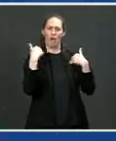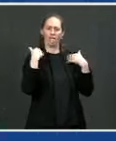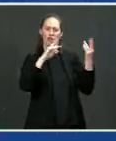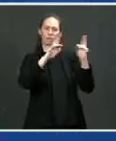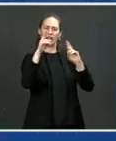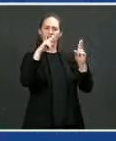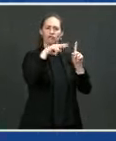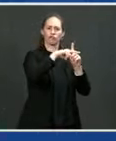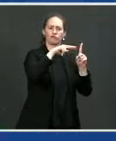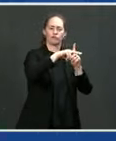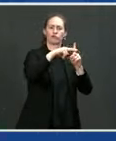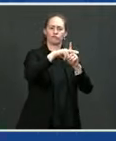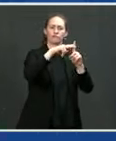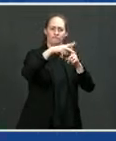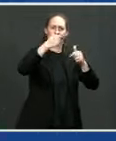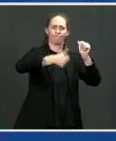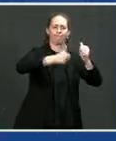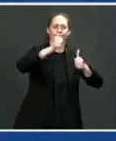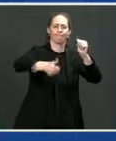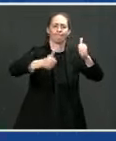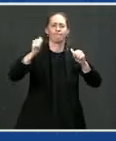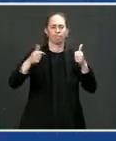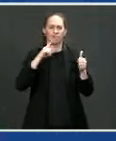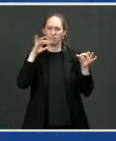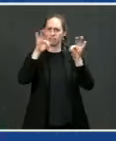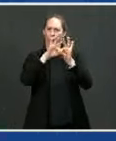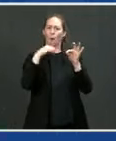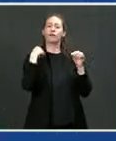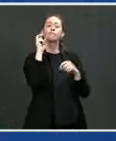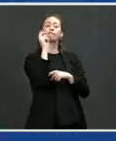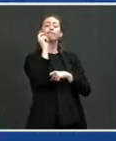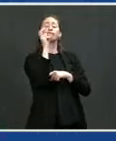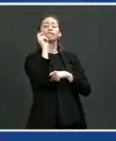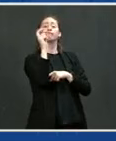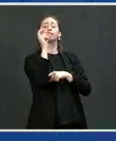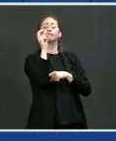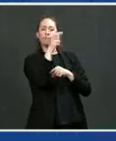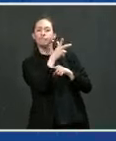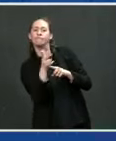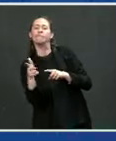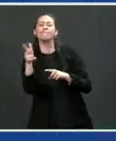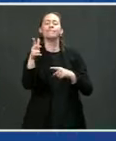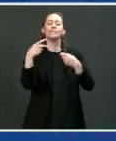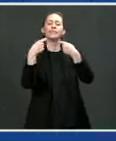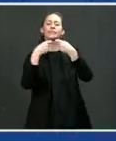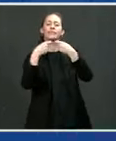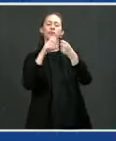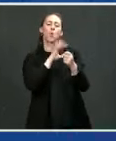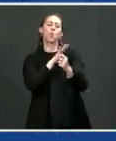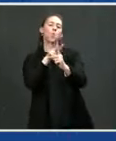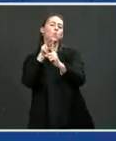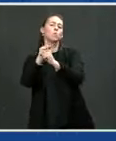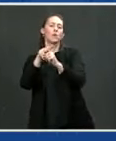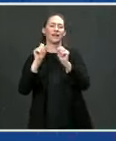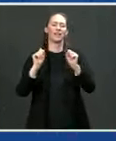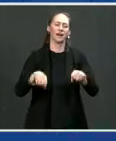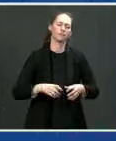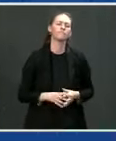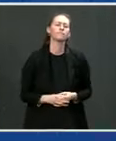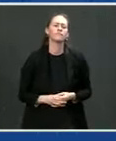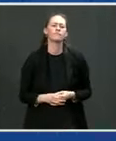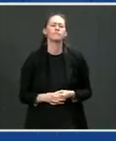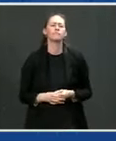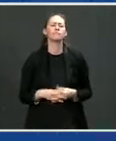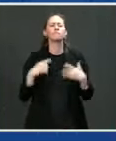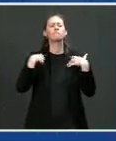elements of driving driving demand. So, you know, let me talk about our battery packs